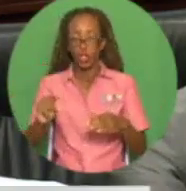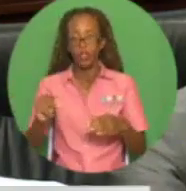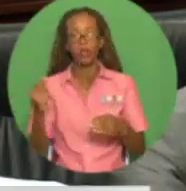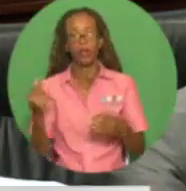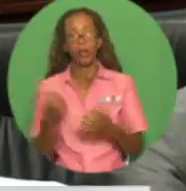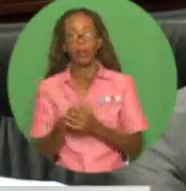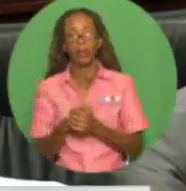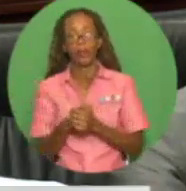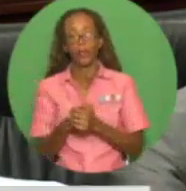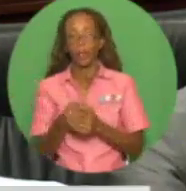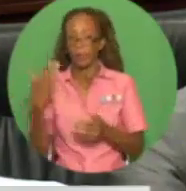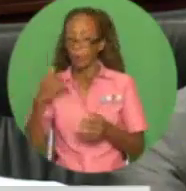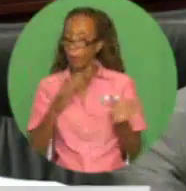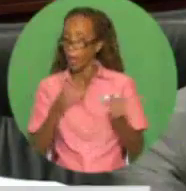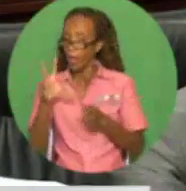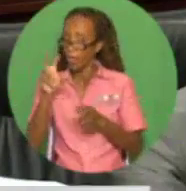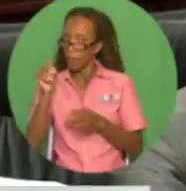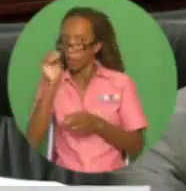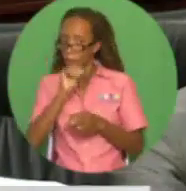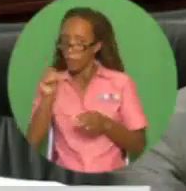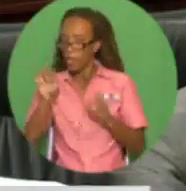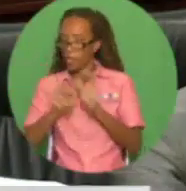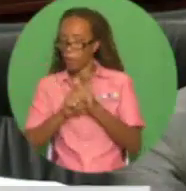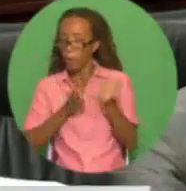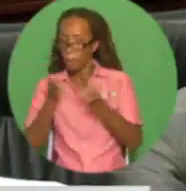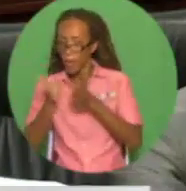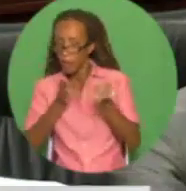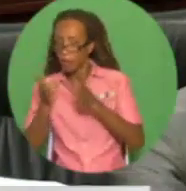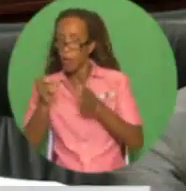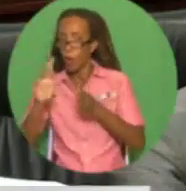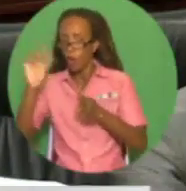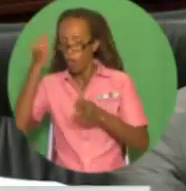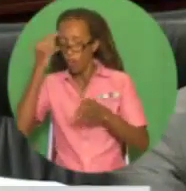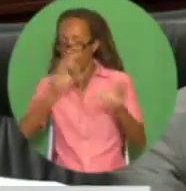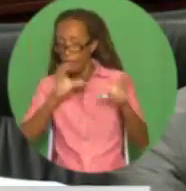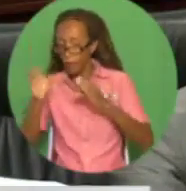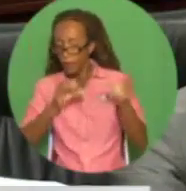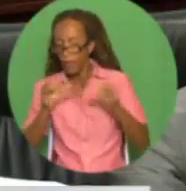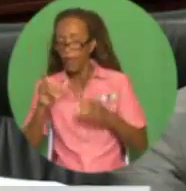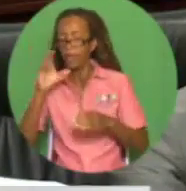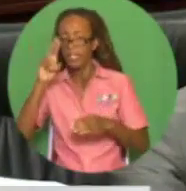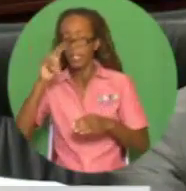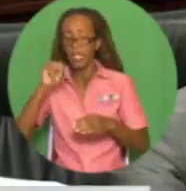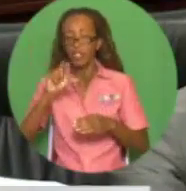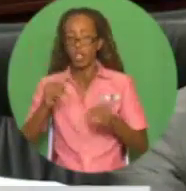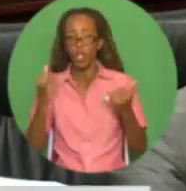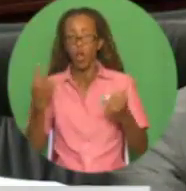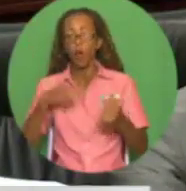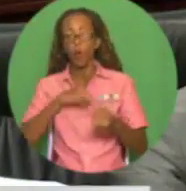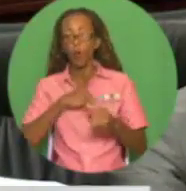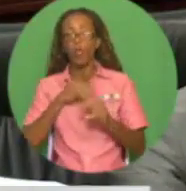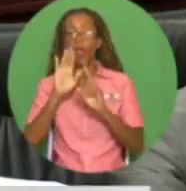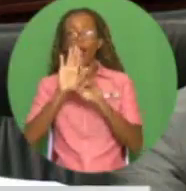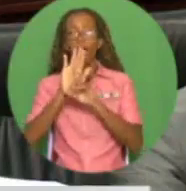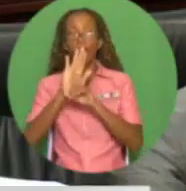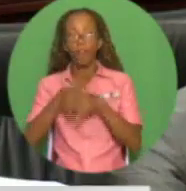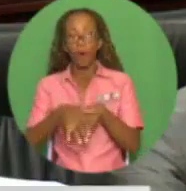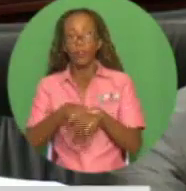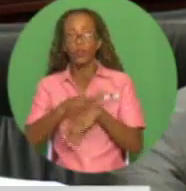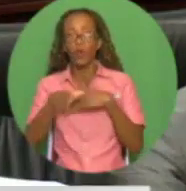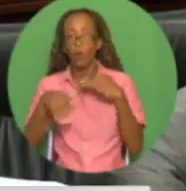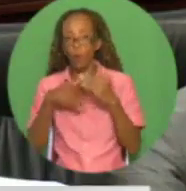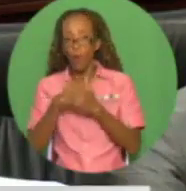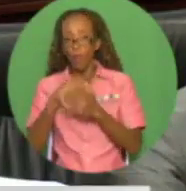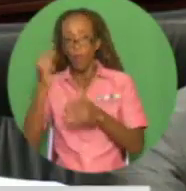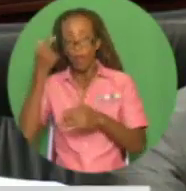as we had envisaged. As a result, we have decided to mandate all government agencies to adhere to